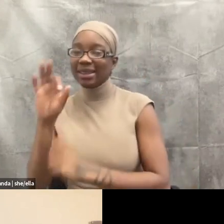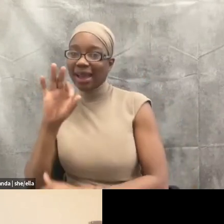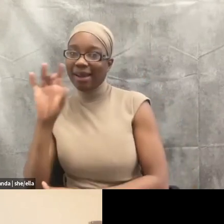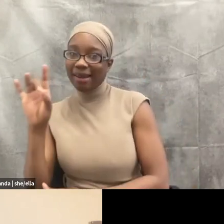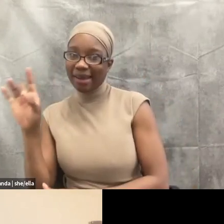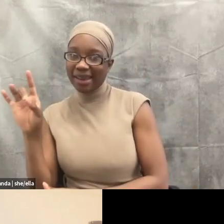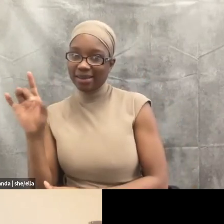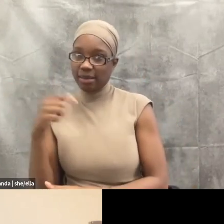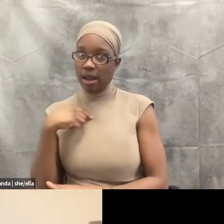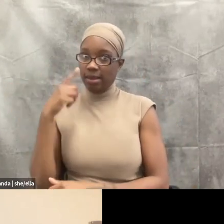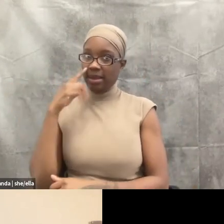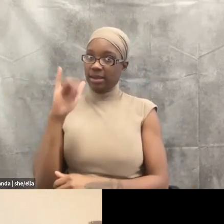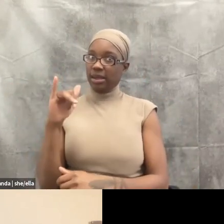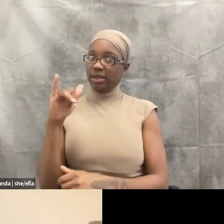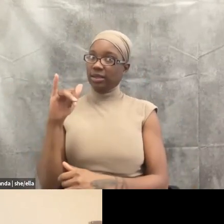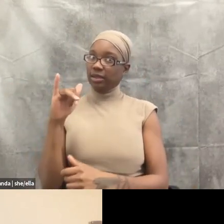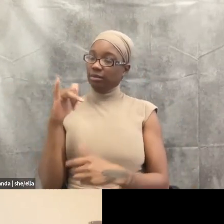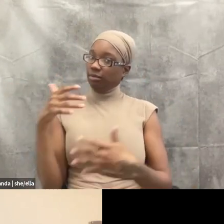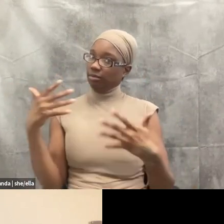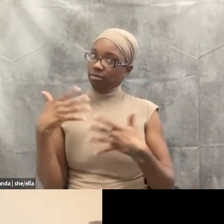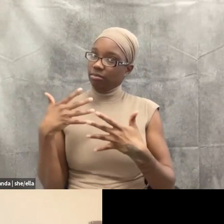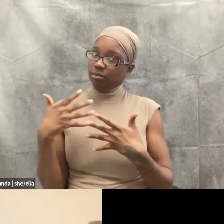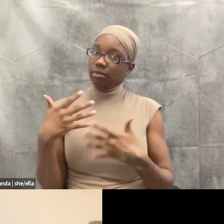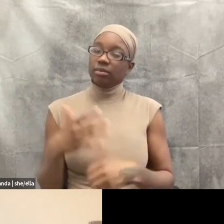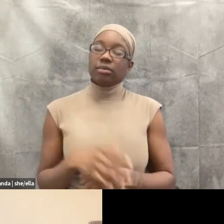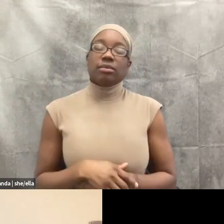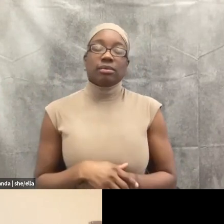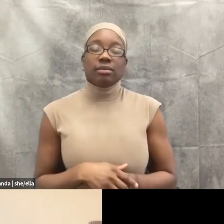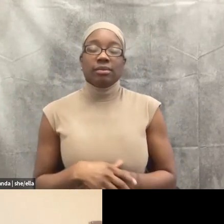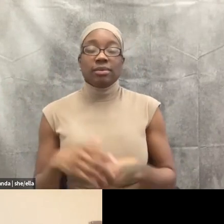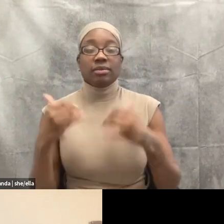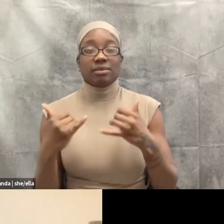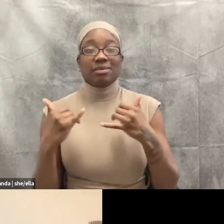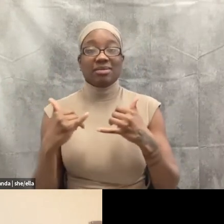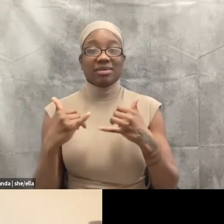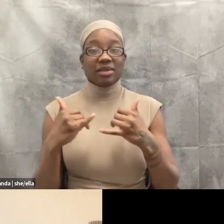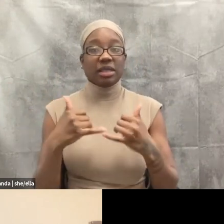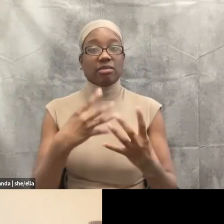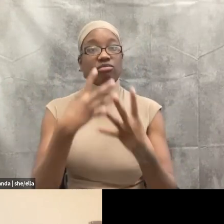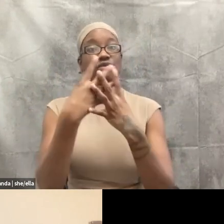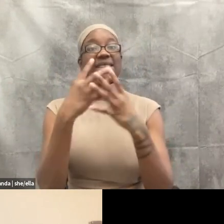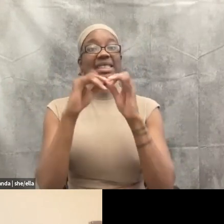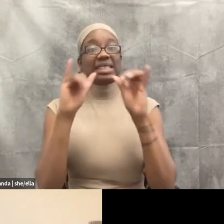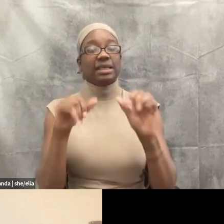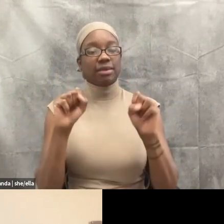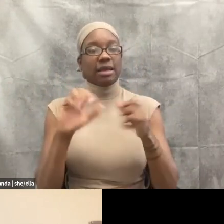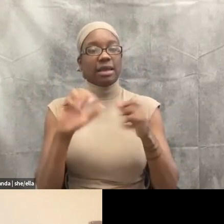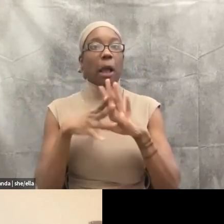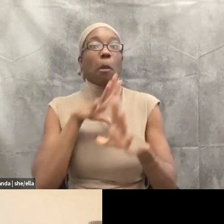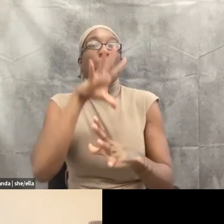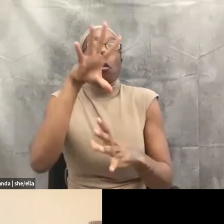thing to have happen. It is that this is a moment when the carceral system could become much, much more involved